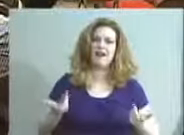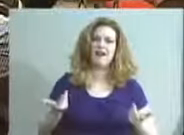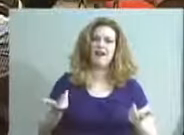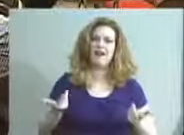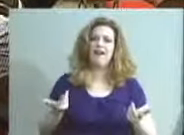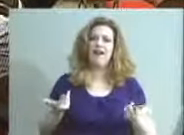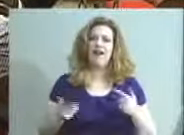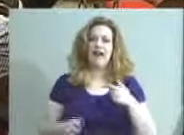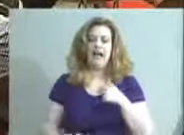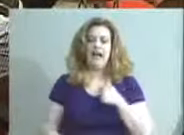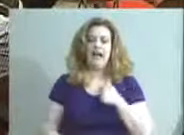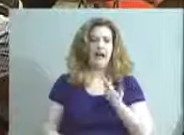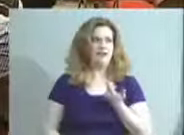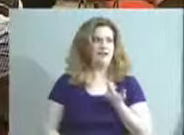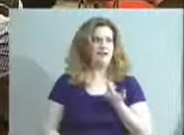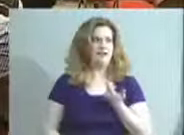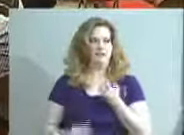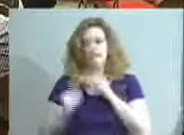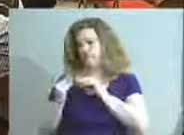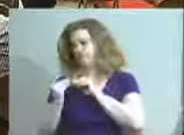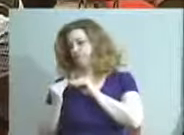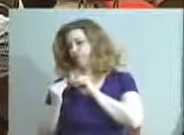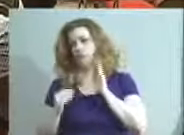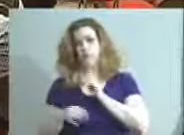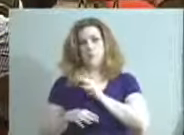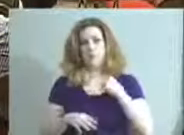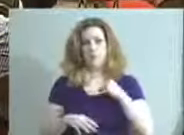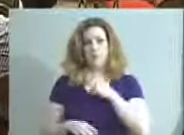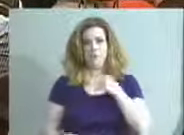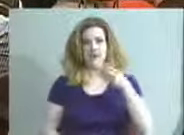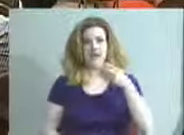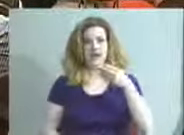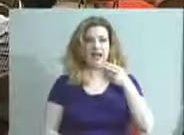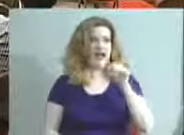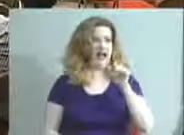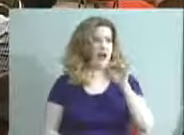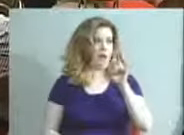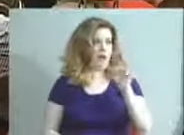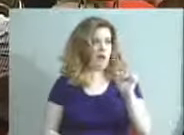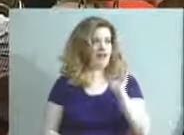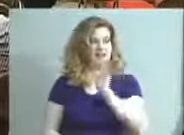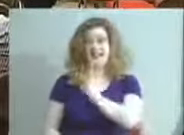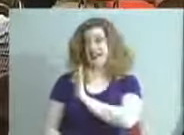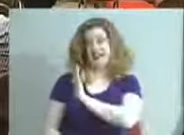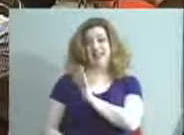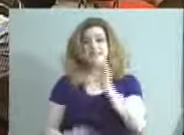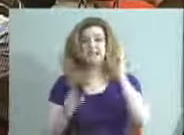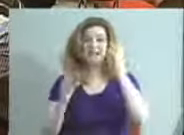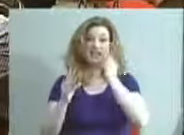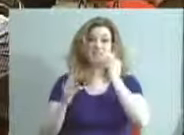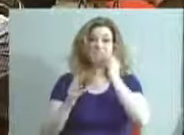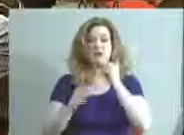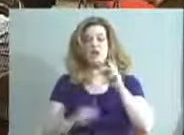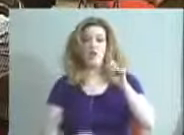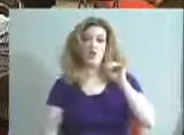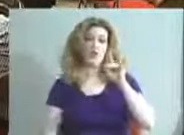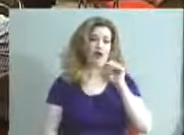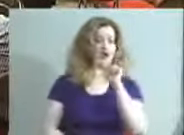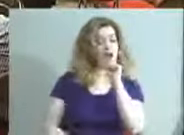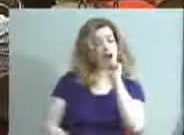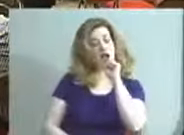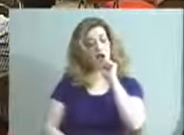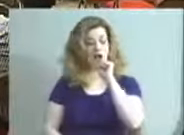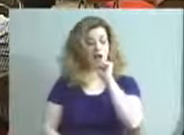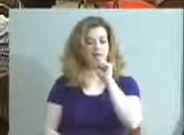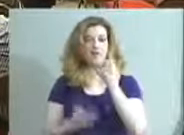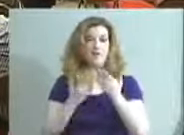I've whispered to board member Hathaway that his experience on the radio might be useful. Maybe he would like to interview